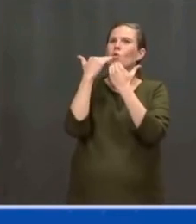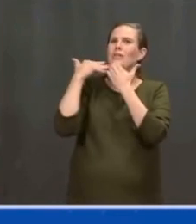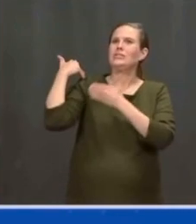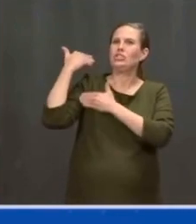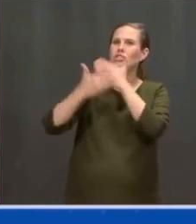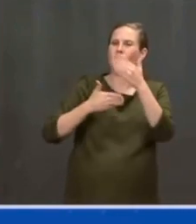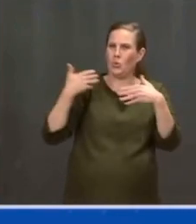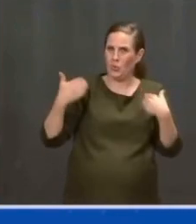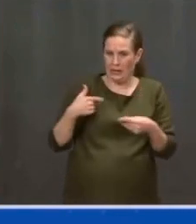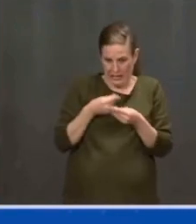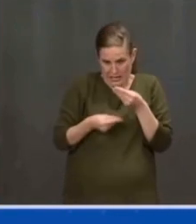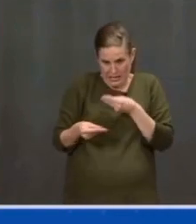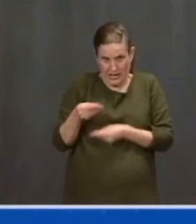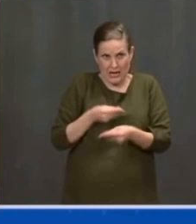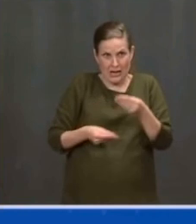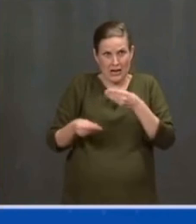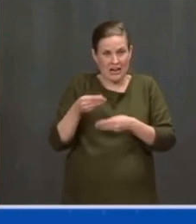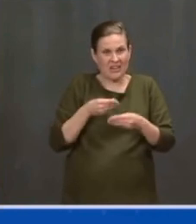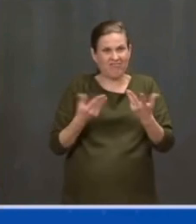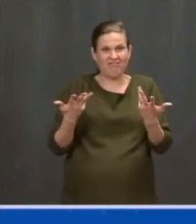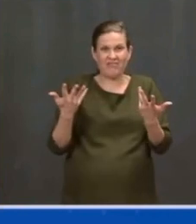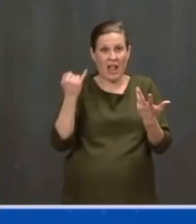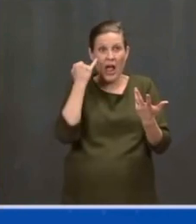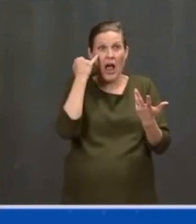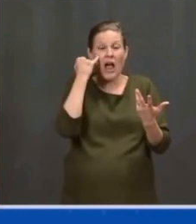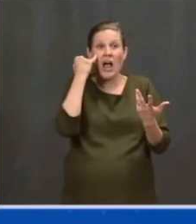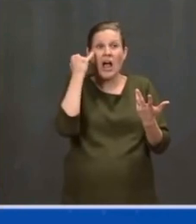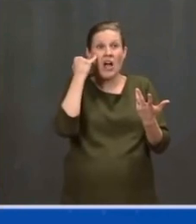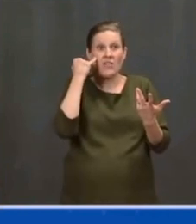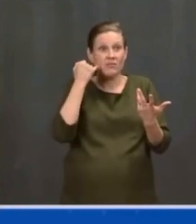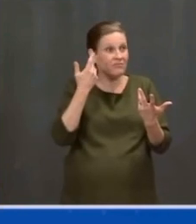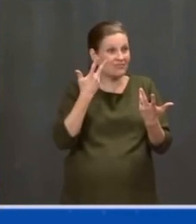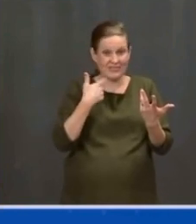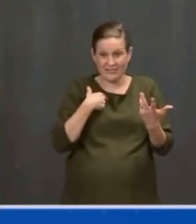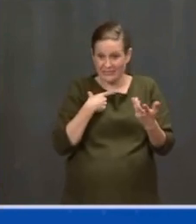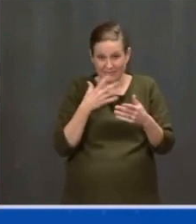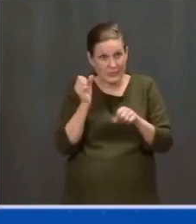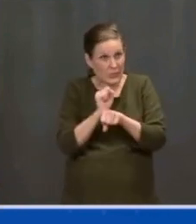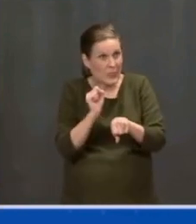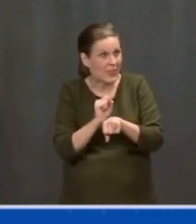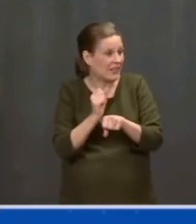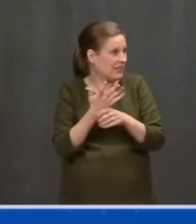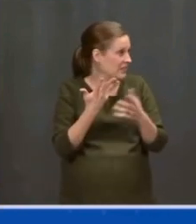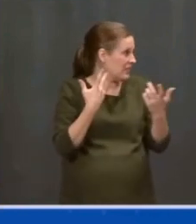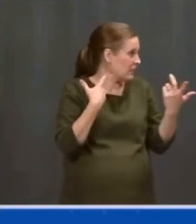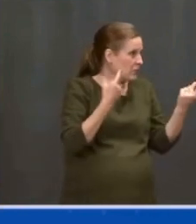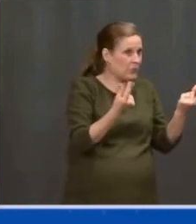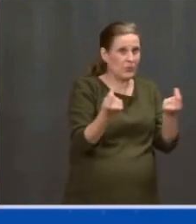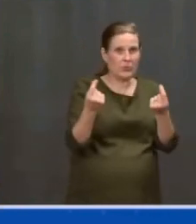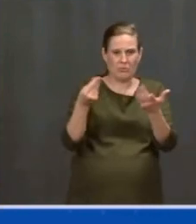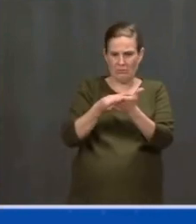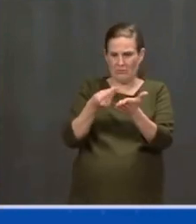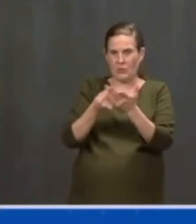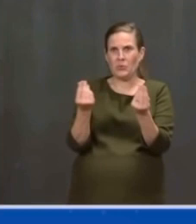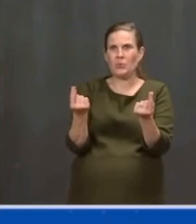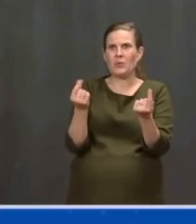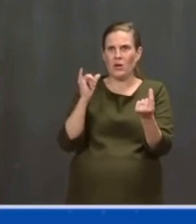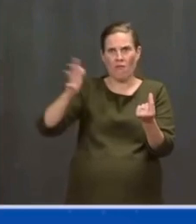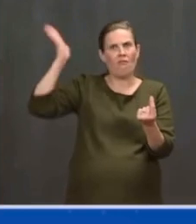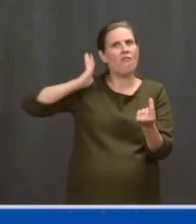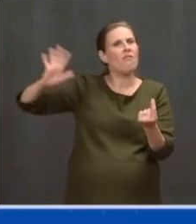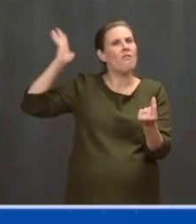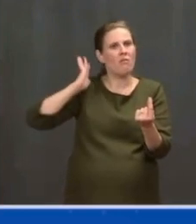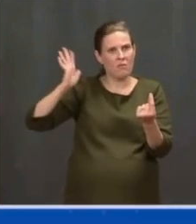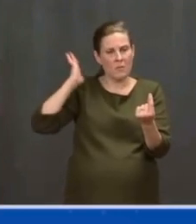the child at risk or you lose your job. Or you have an elderly parent you're taking care of. And seniors and people with